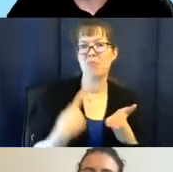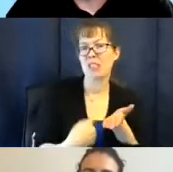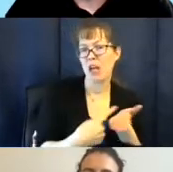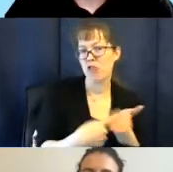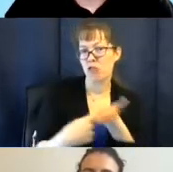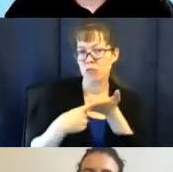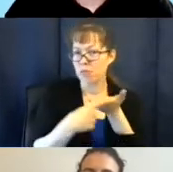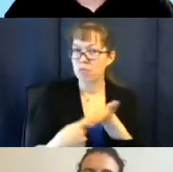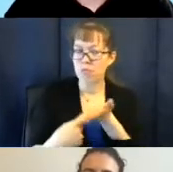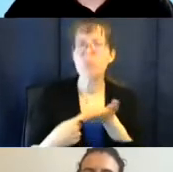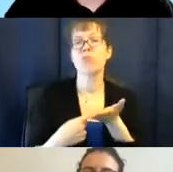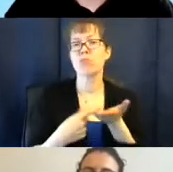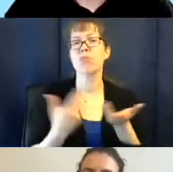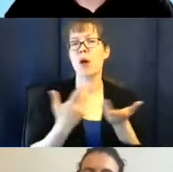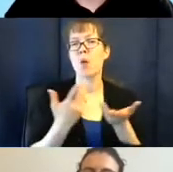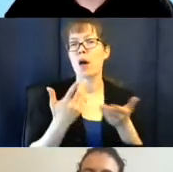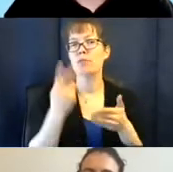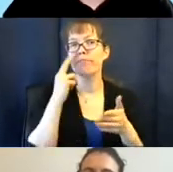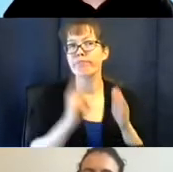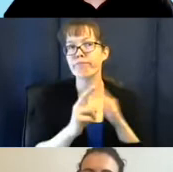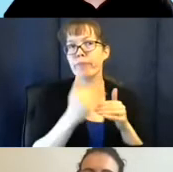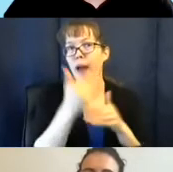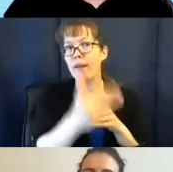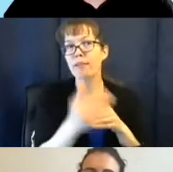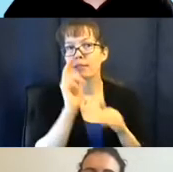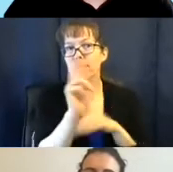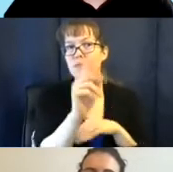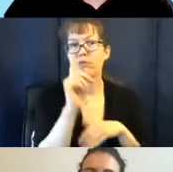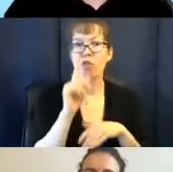of us about what could be next for our tech ambassadors.